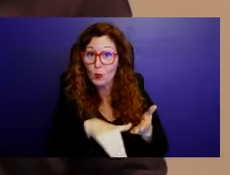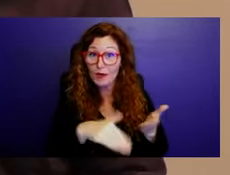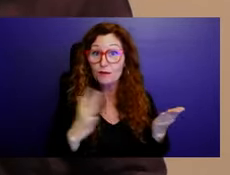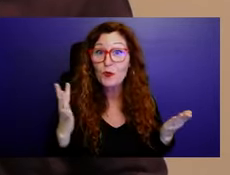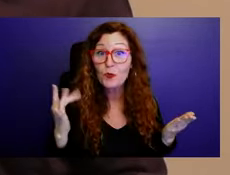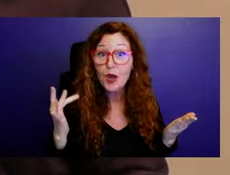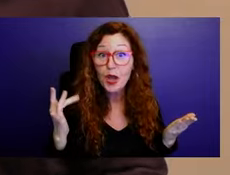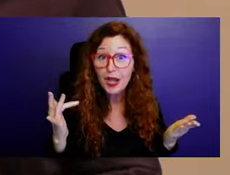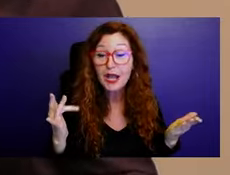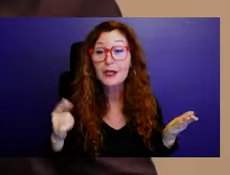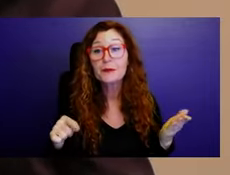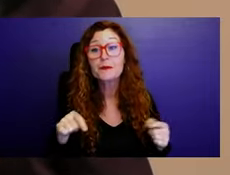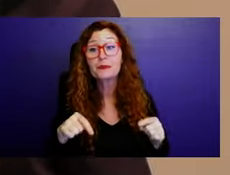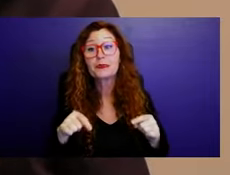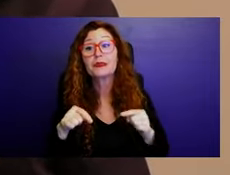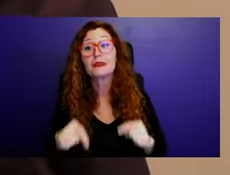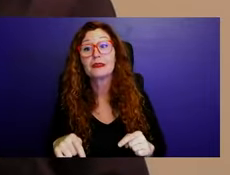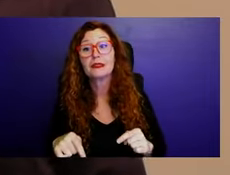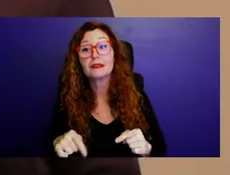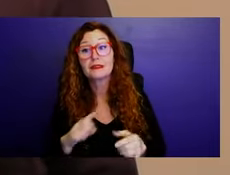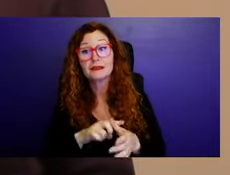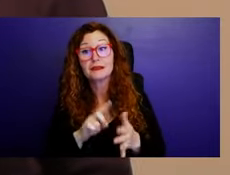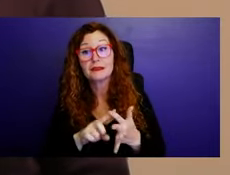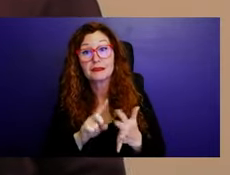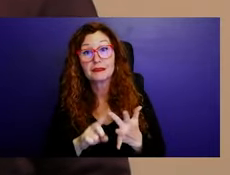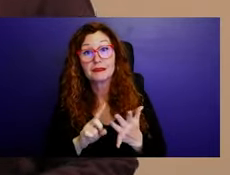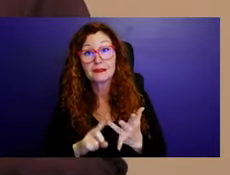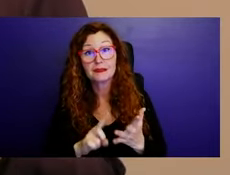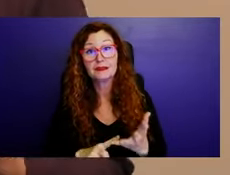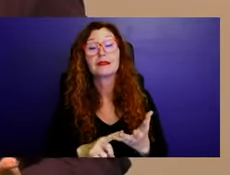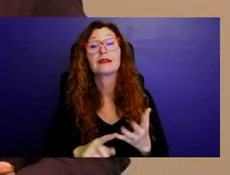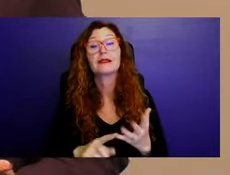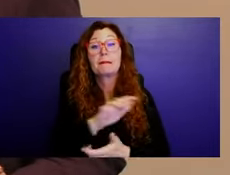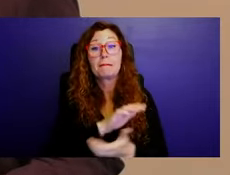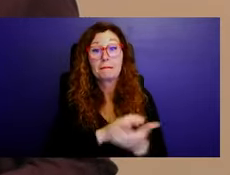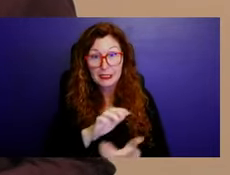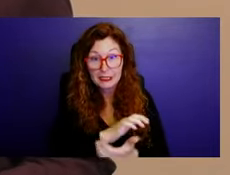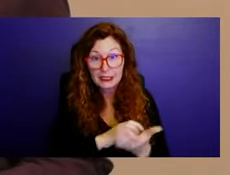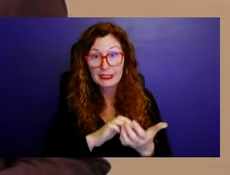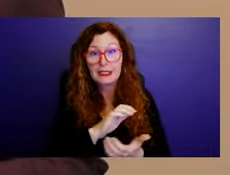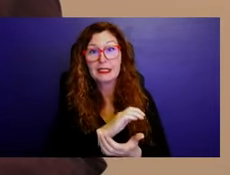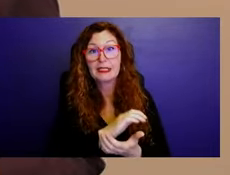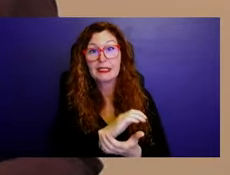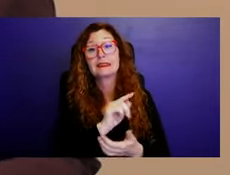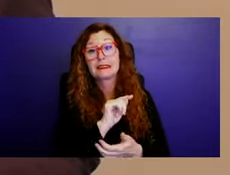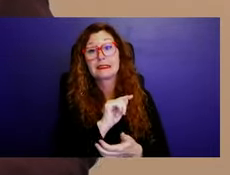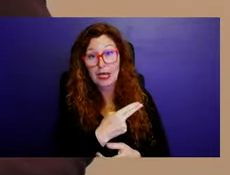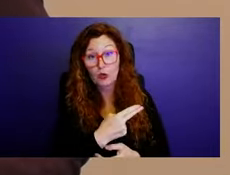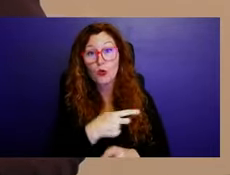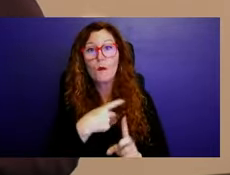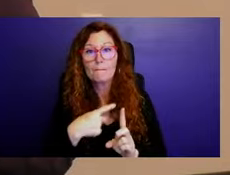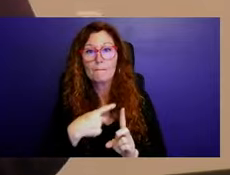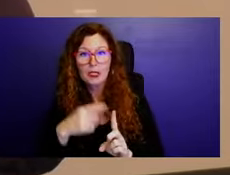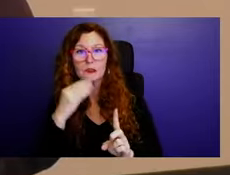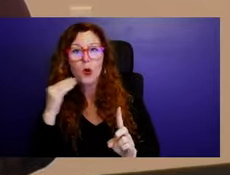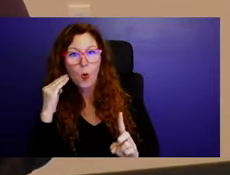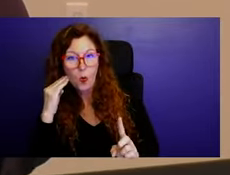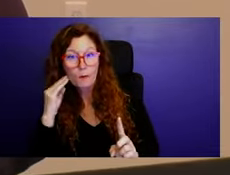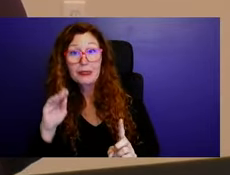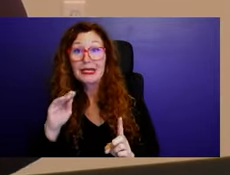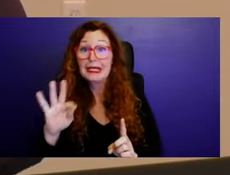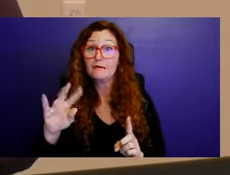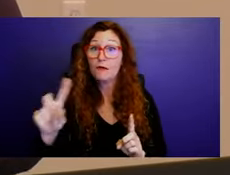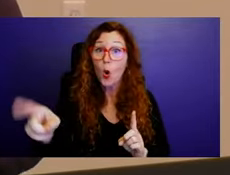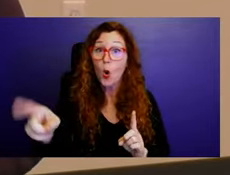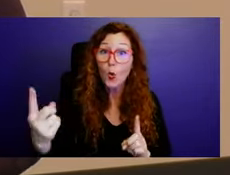this is a combination of multifamily and single family. If you were building any other single family development that isn't a